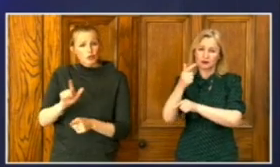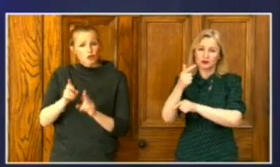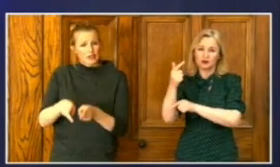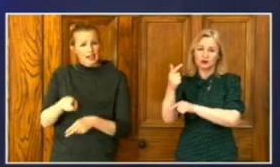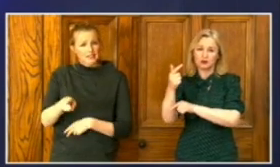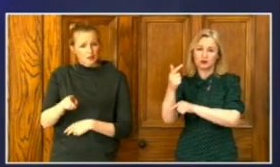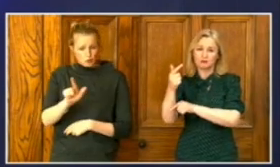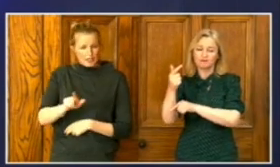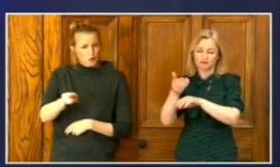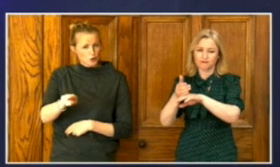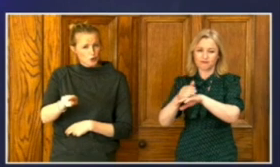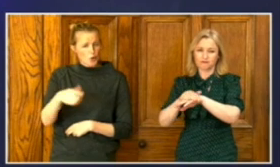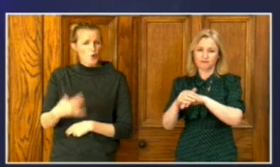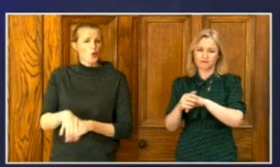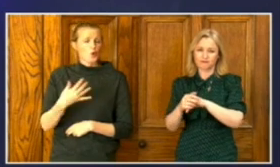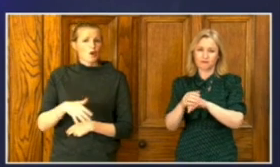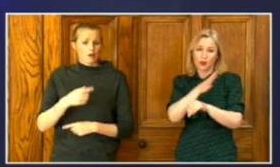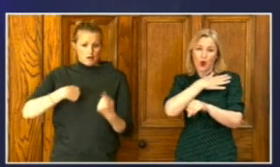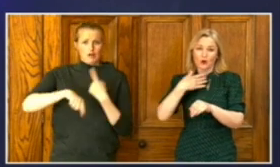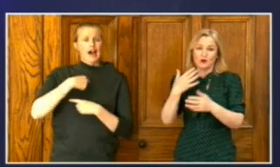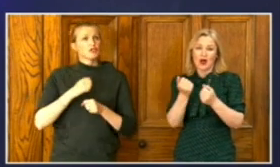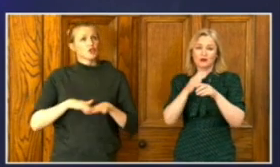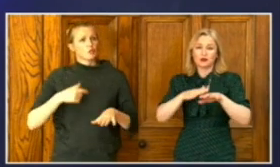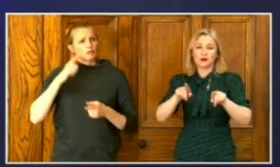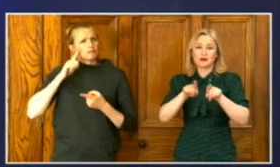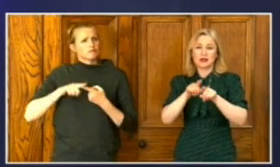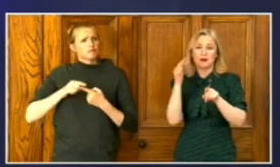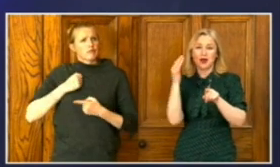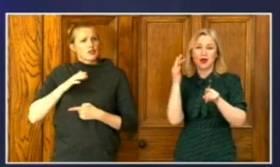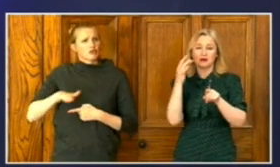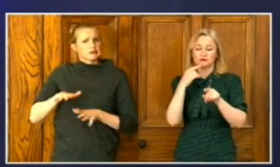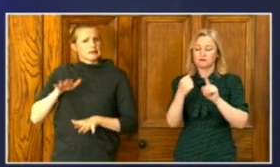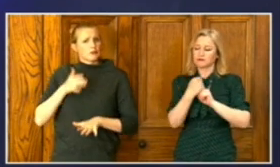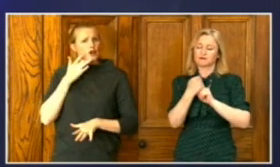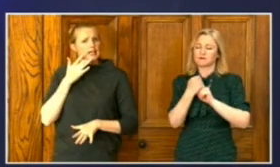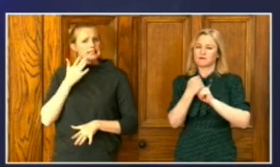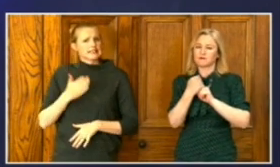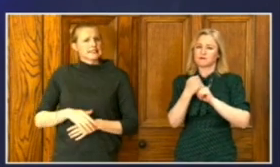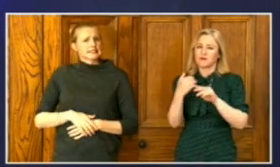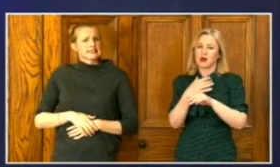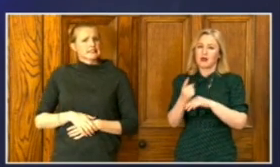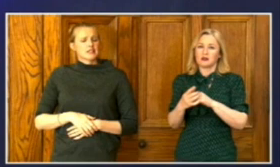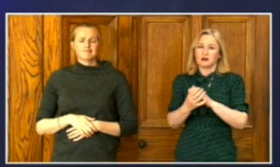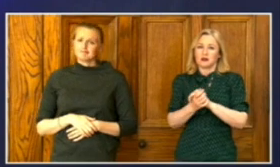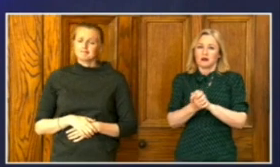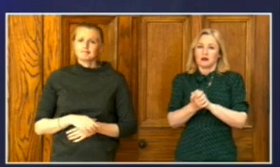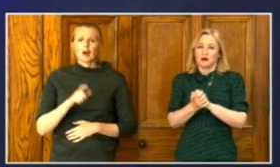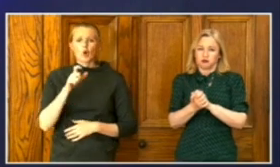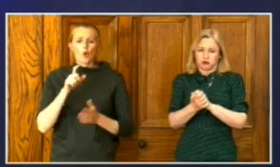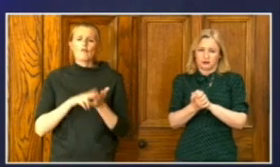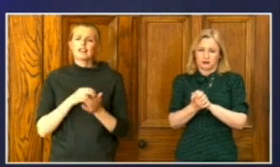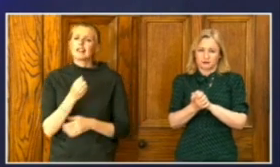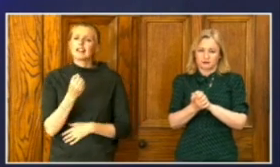children of that age will immediately think of our own home. Unfortunately, COVID-19 has impacted